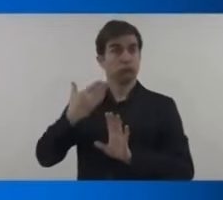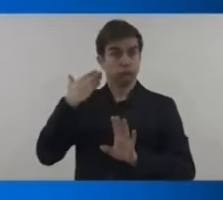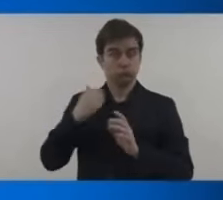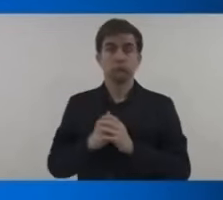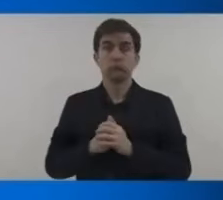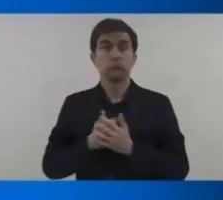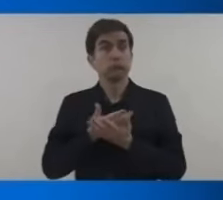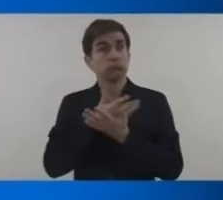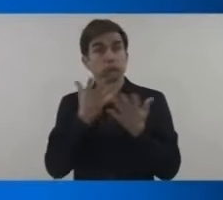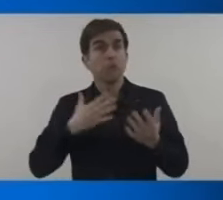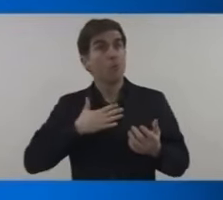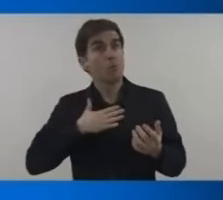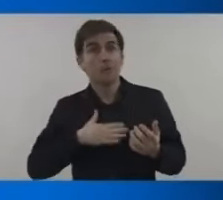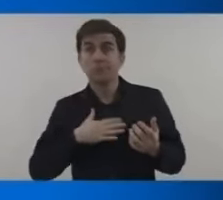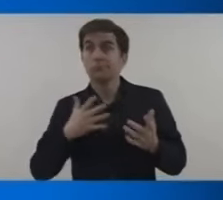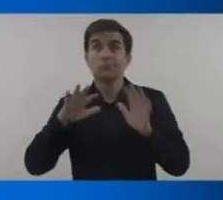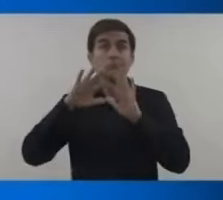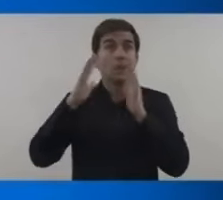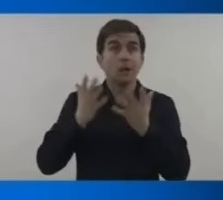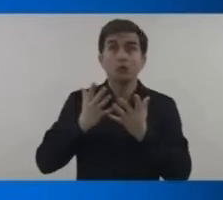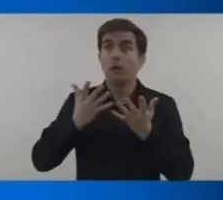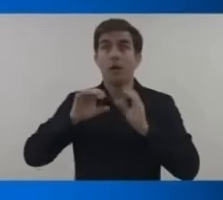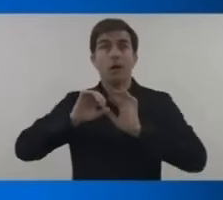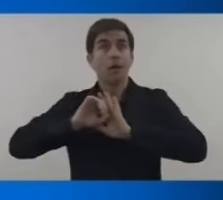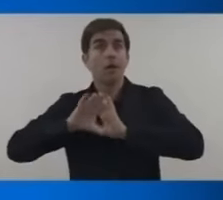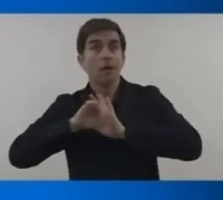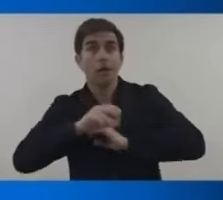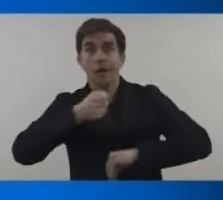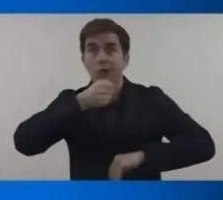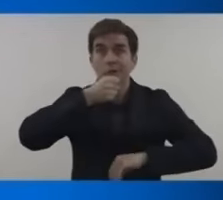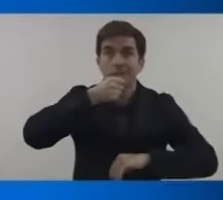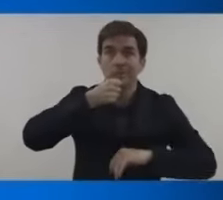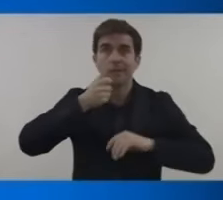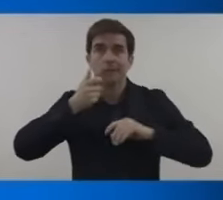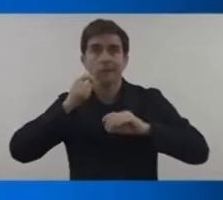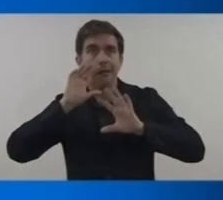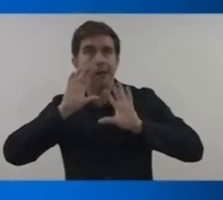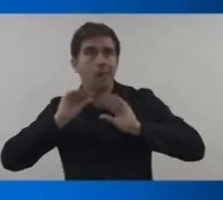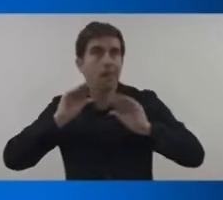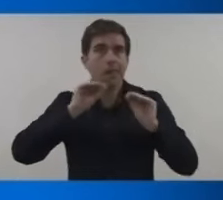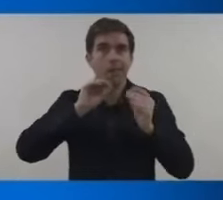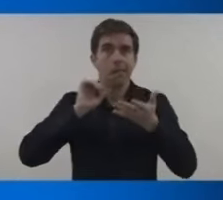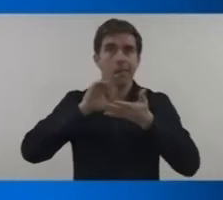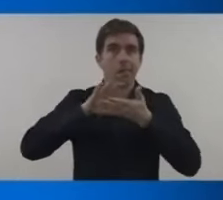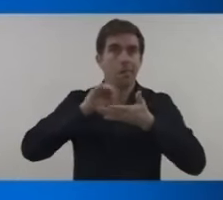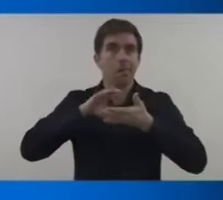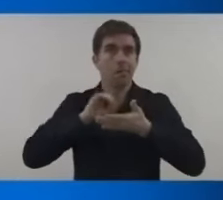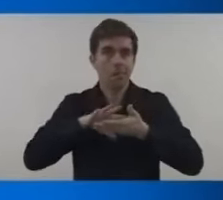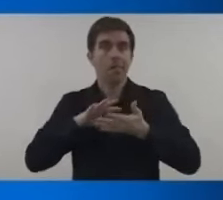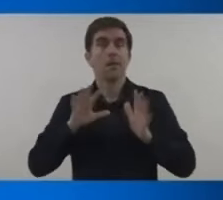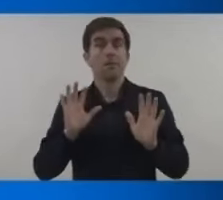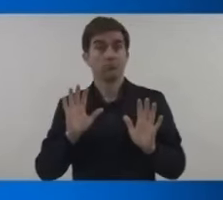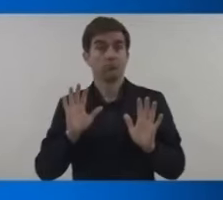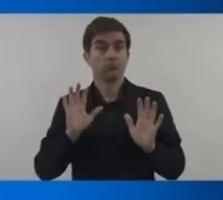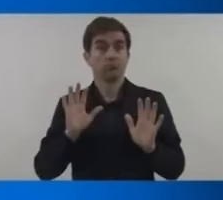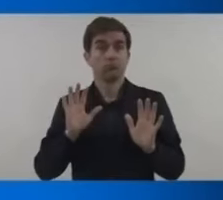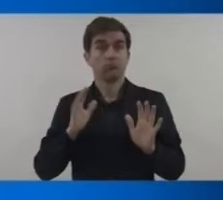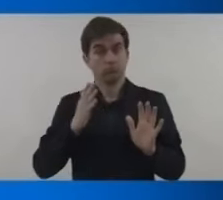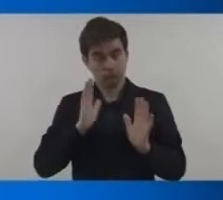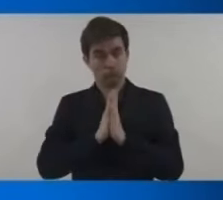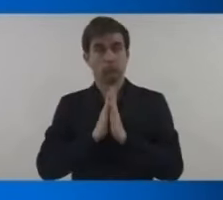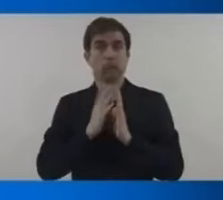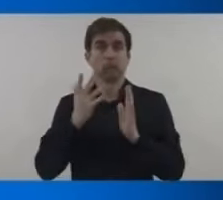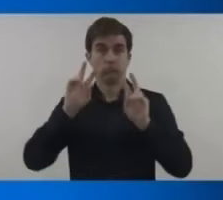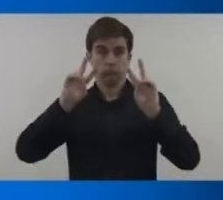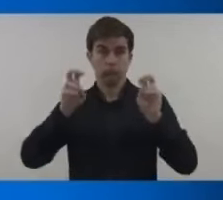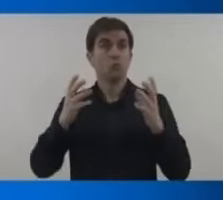that i said that this is a gift of the god and i want to repeat it today here at this audience it's a gift of the god every natural